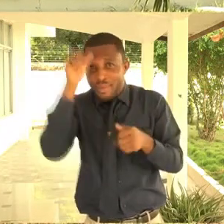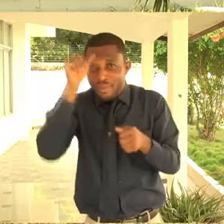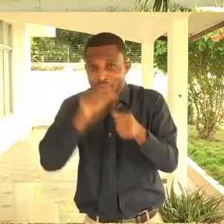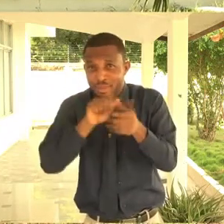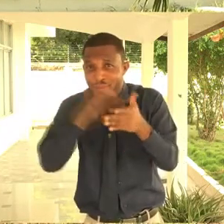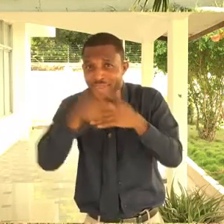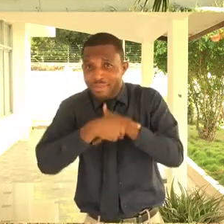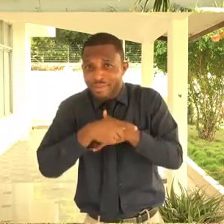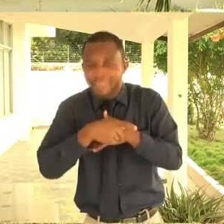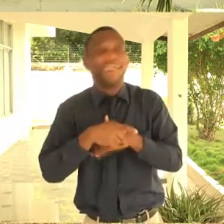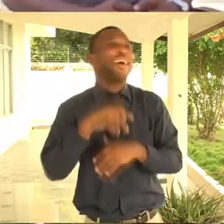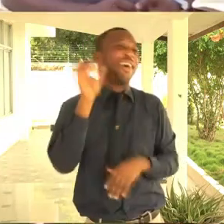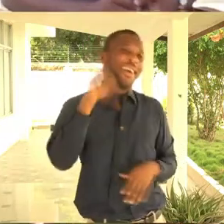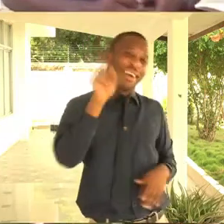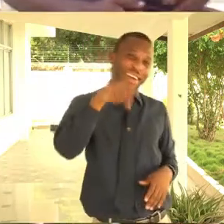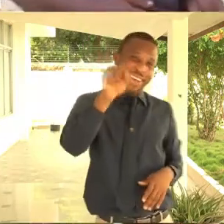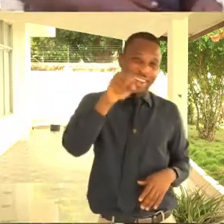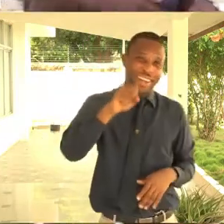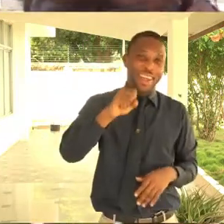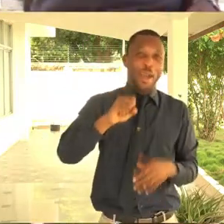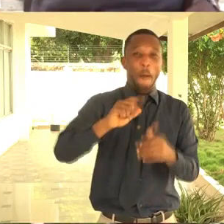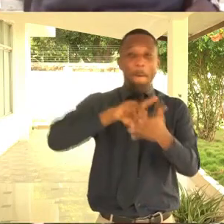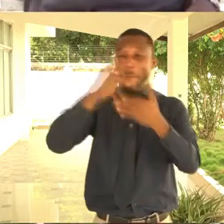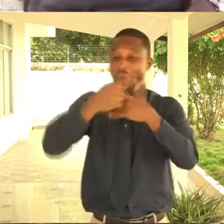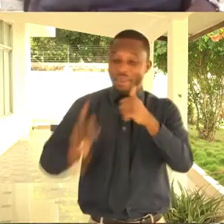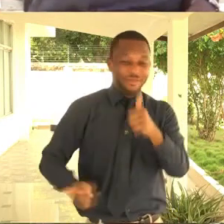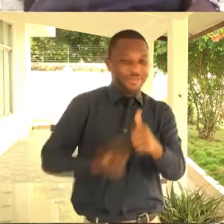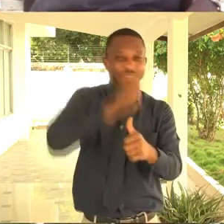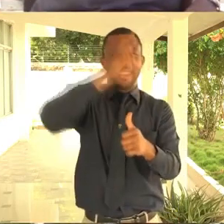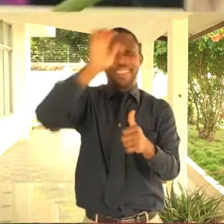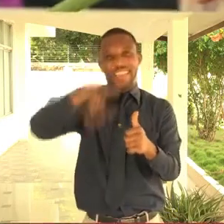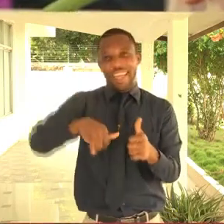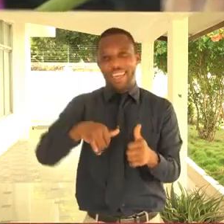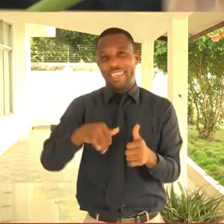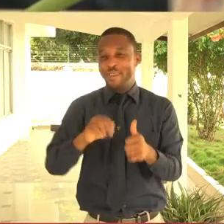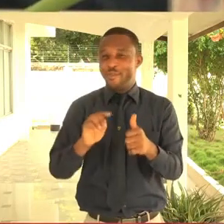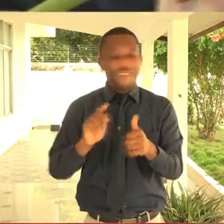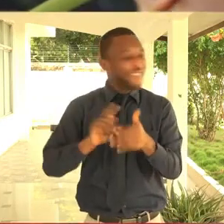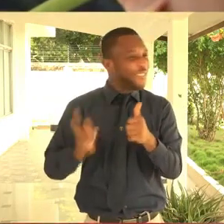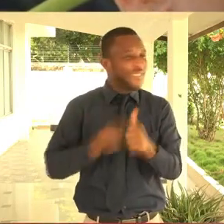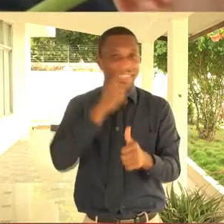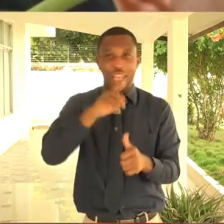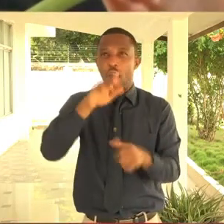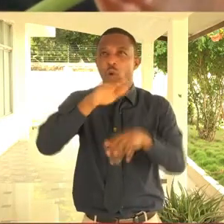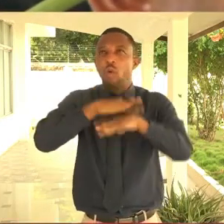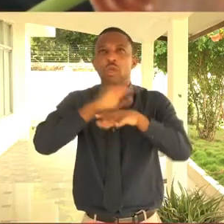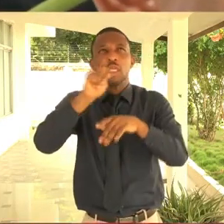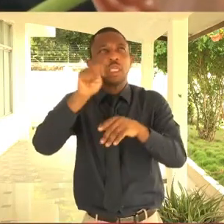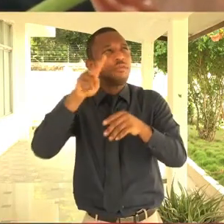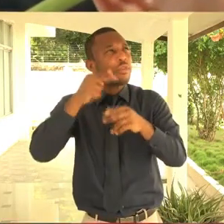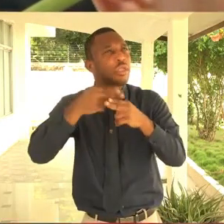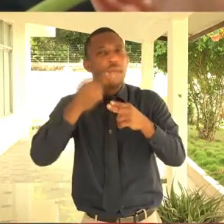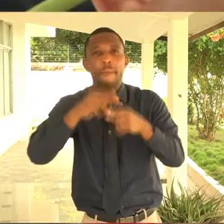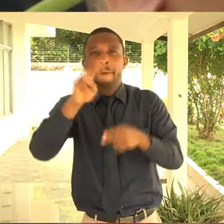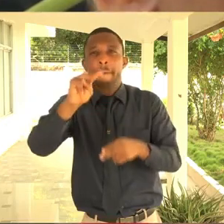Did you see my face? I didn't remember. So that was my first time on TV. It was on Metro TV, actually.